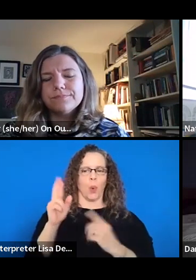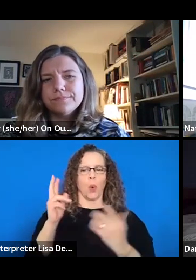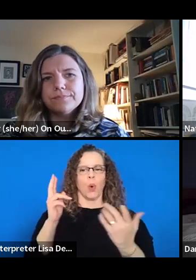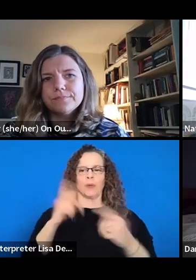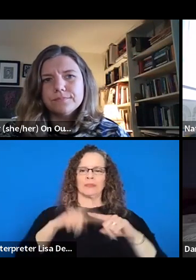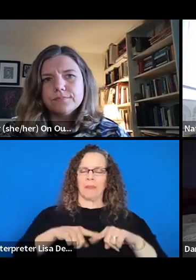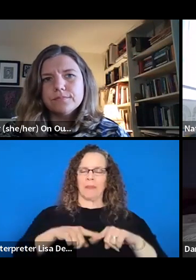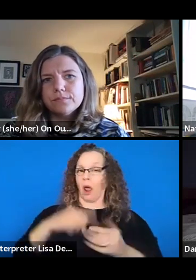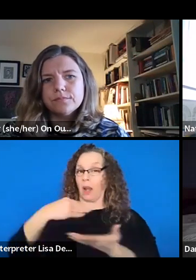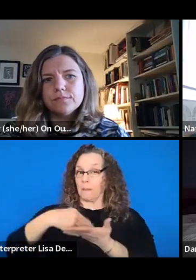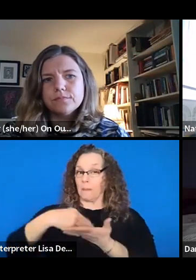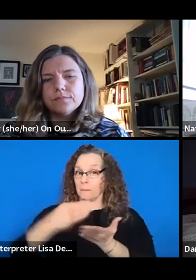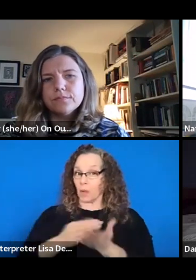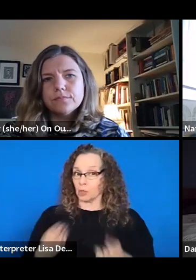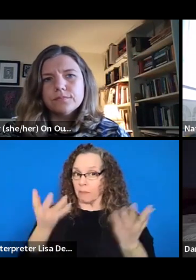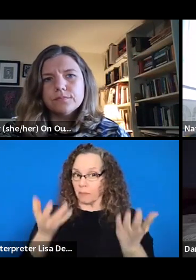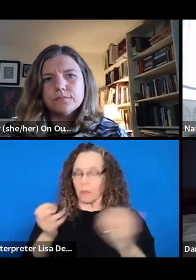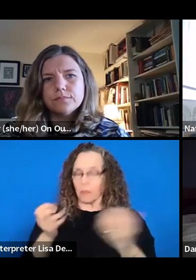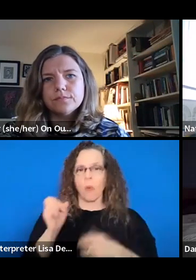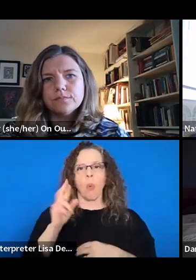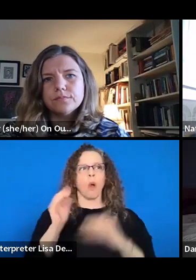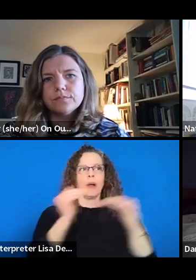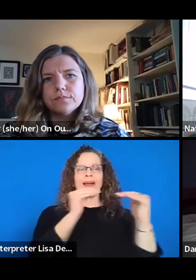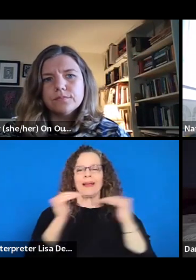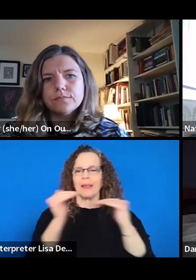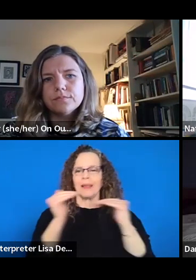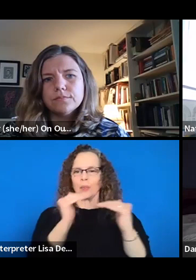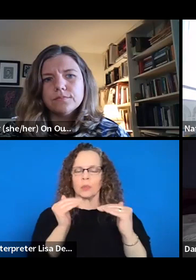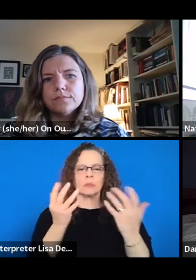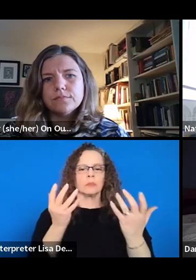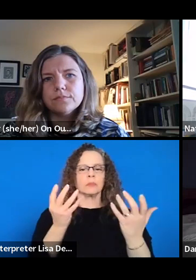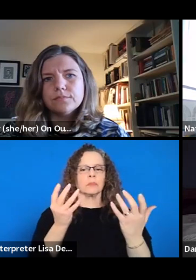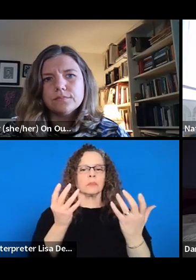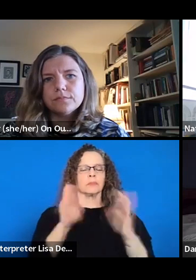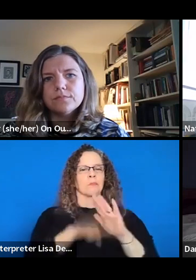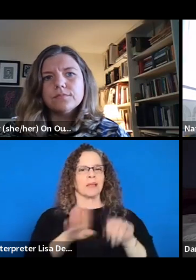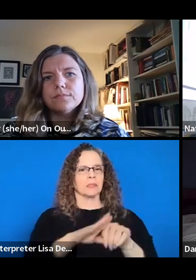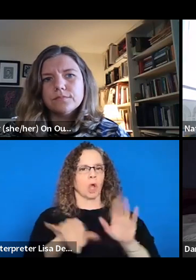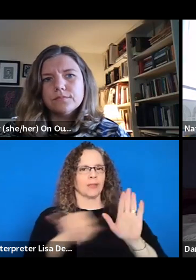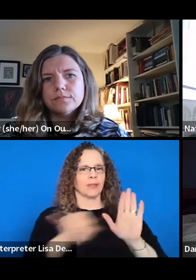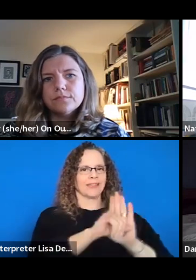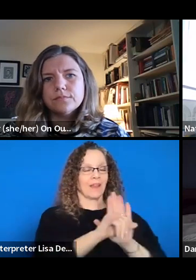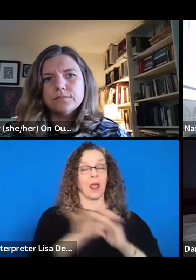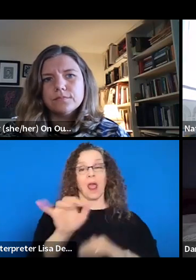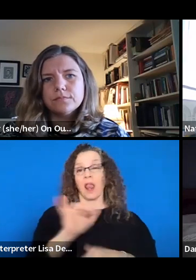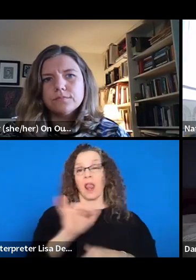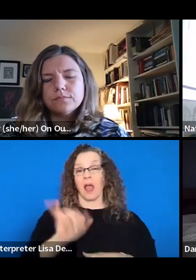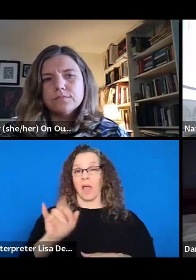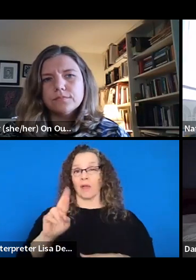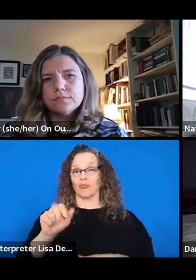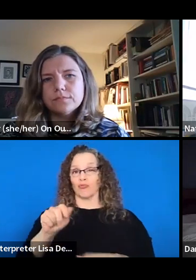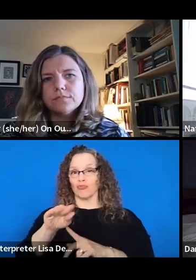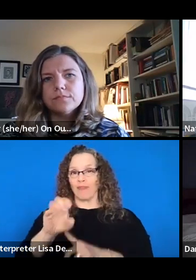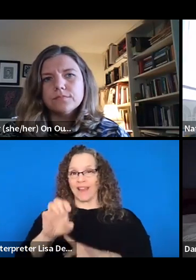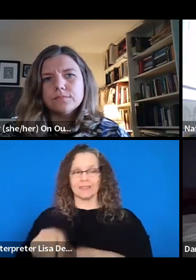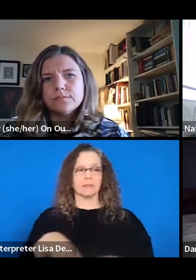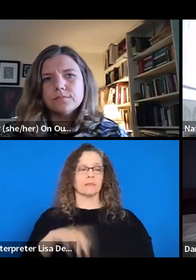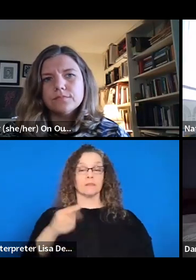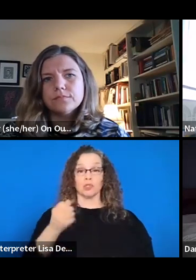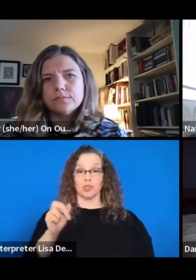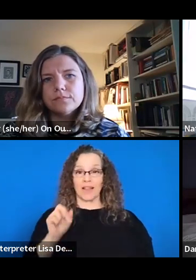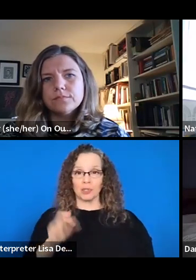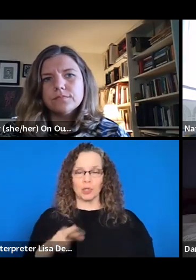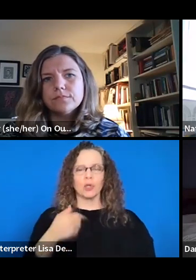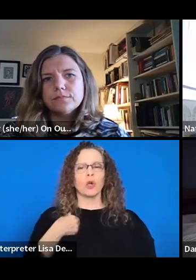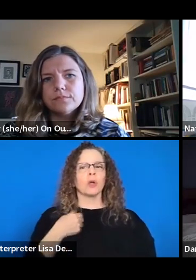Um, is it equitable based on any identifying factors like race or gender? Um, those are a few, there are probably others. I would just love to